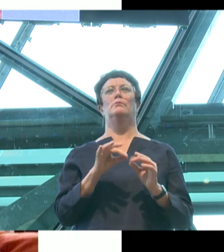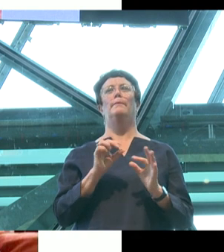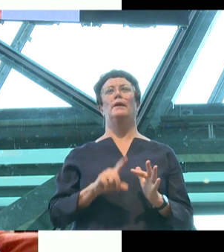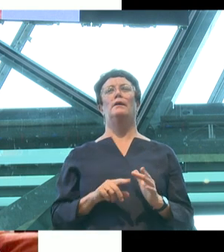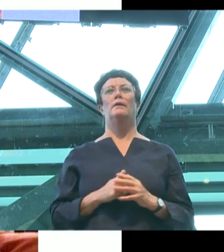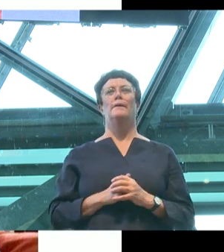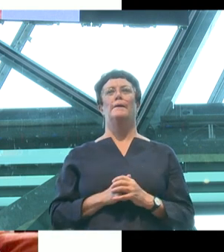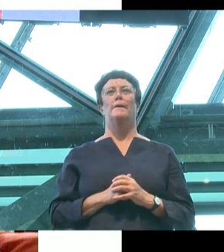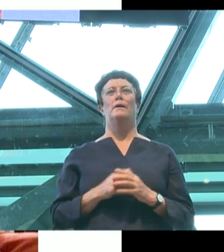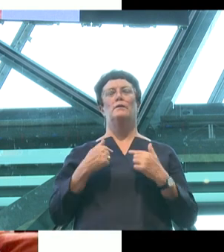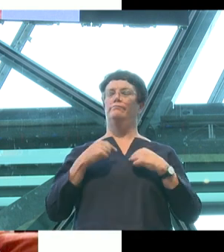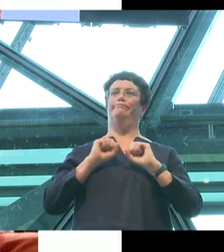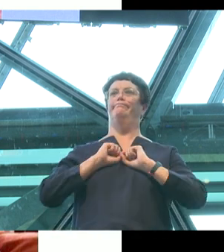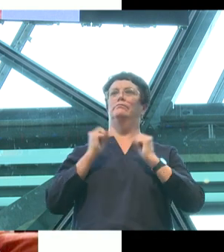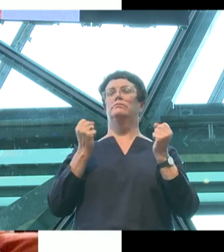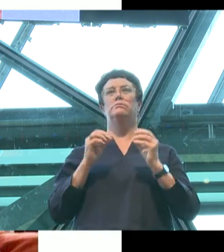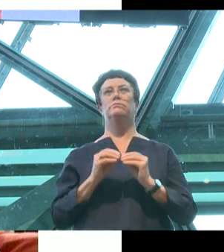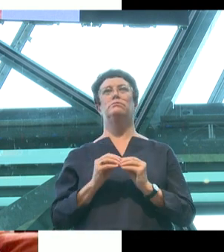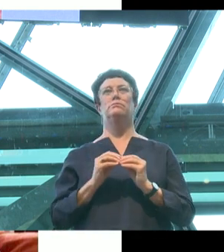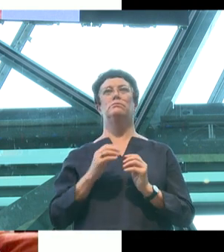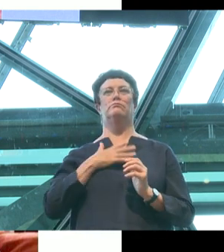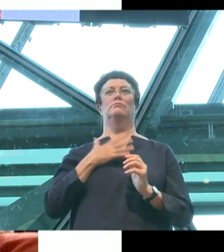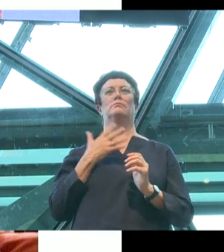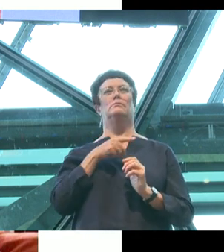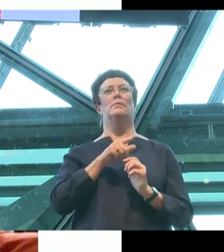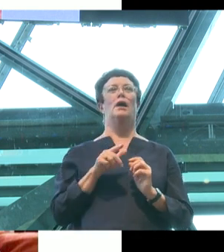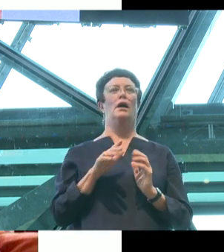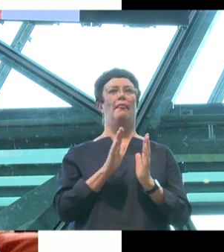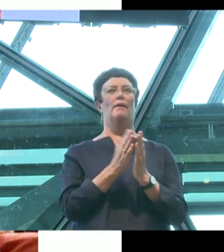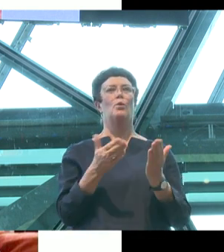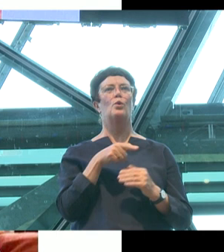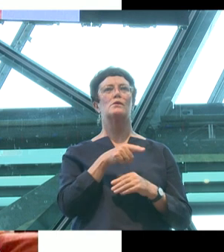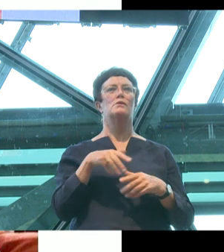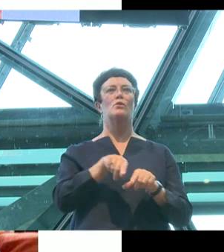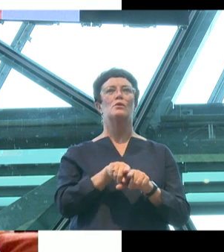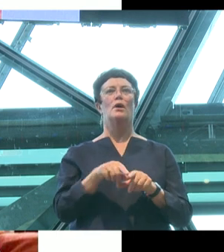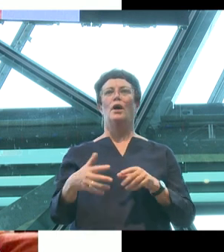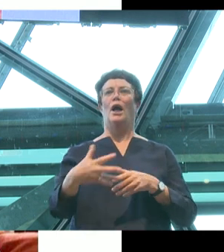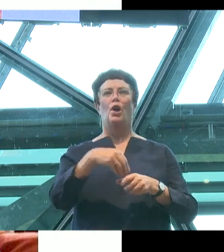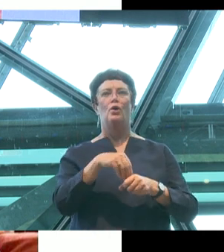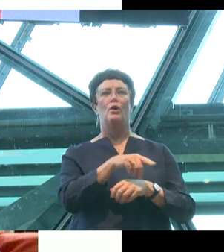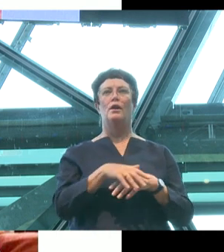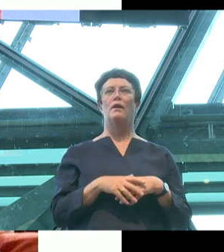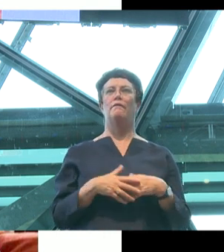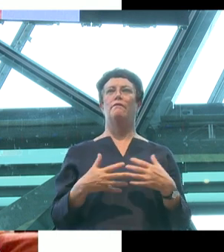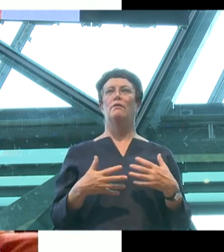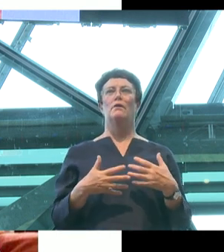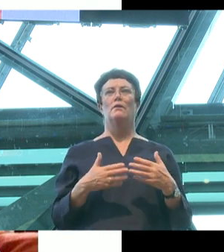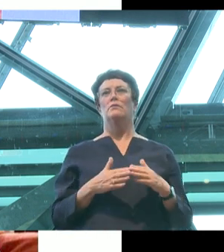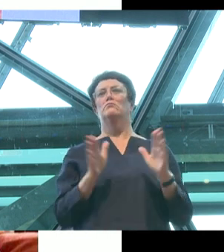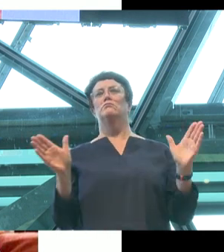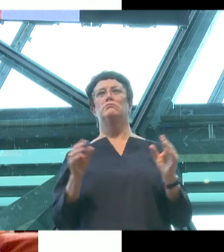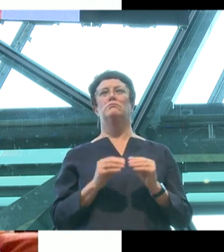really staggered and astounded and impressed by the books they have in their lives as well. They're inclusive, they're non-prescriptive, and they're